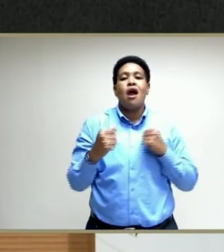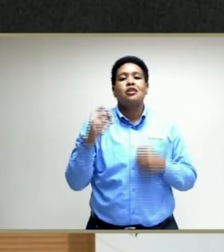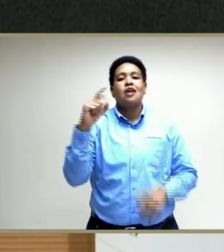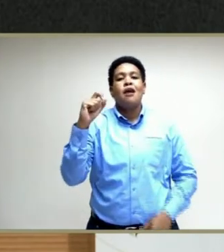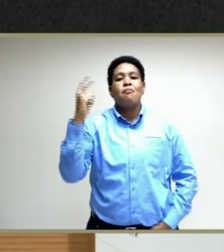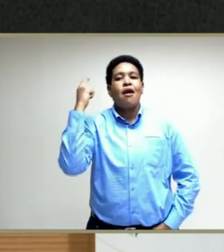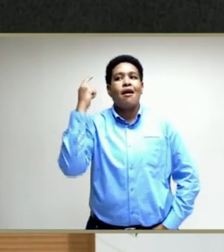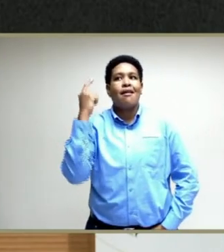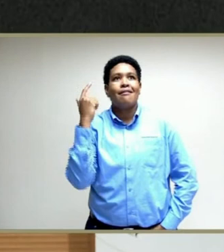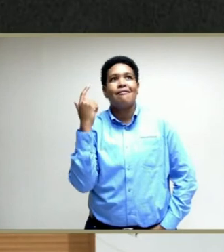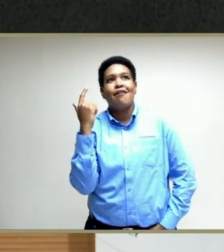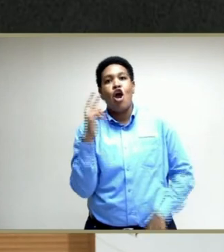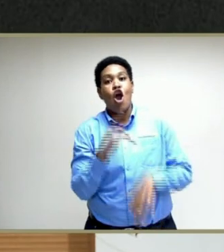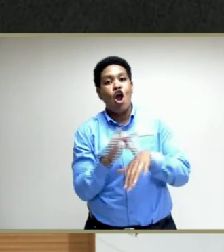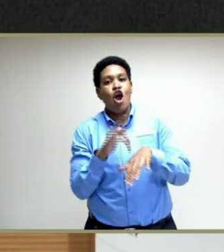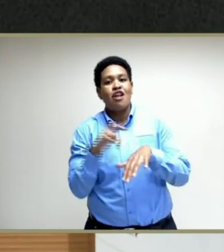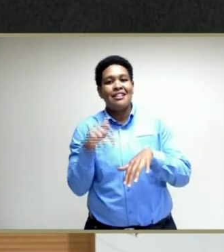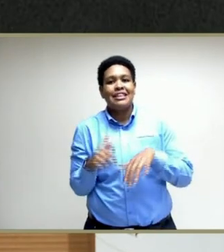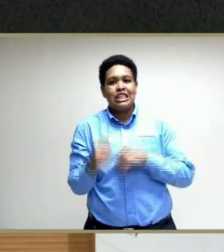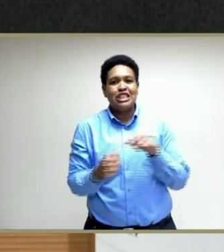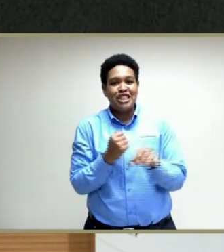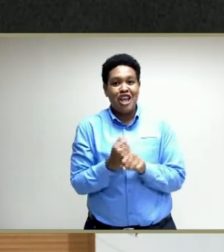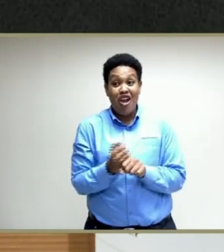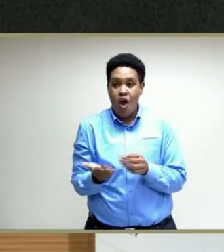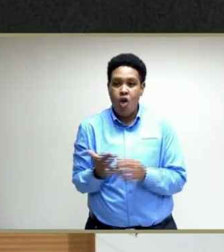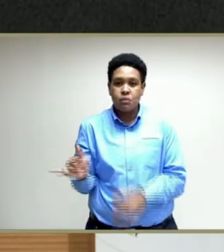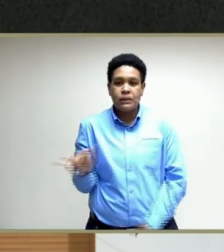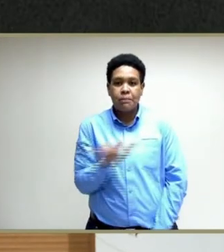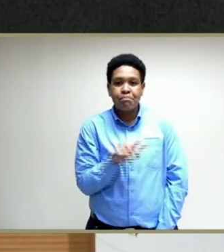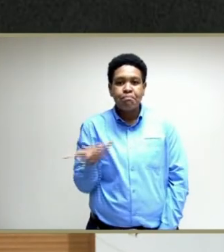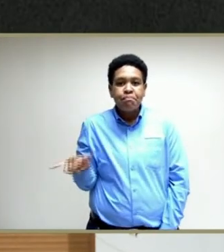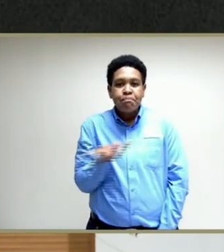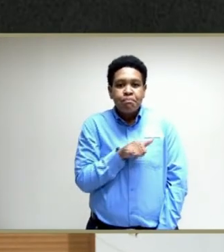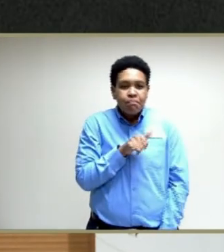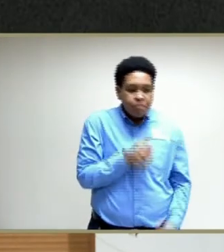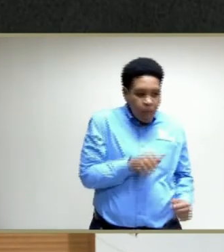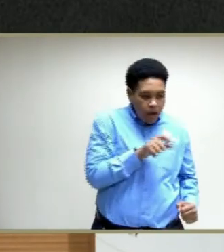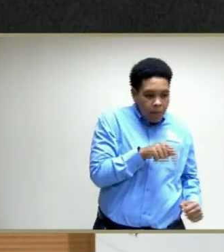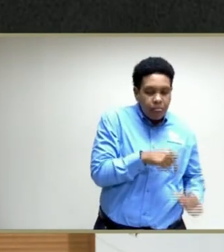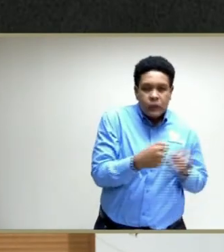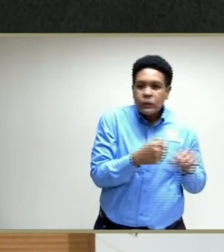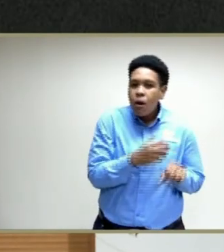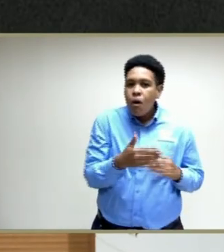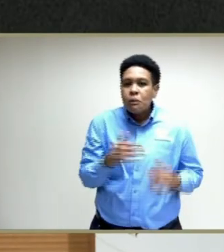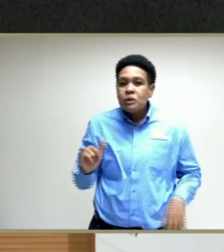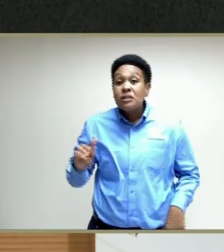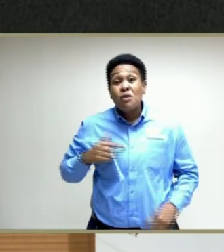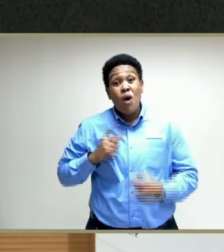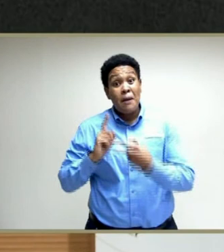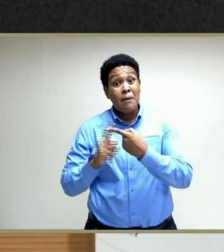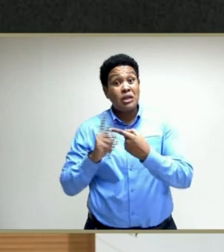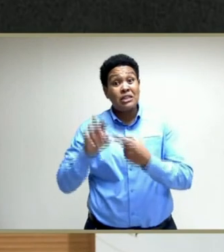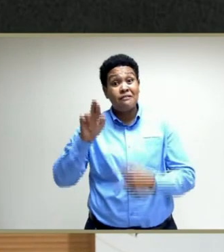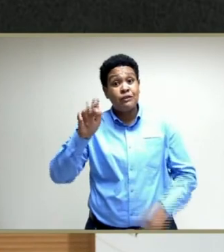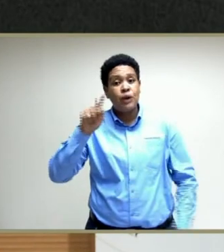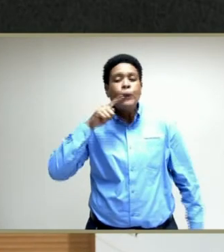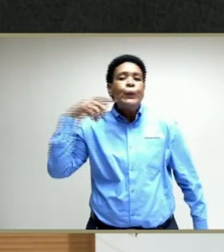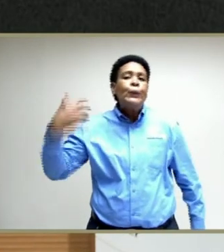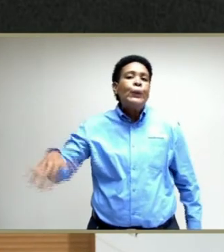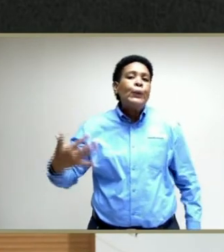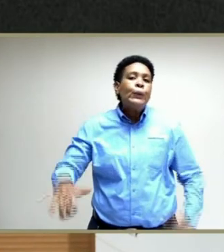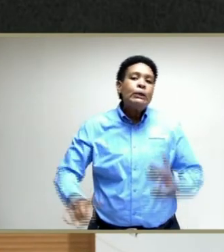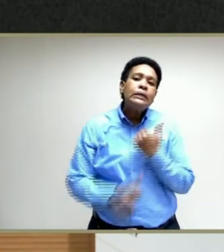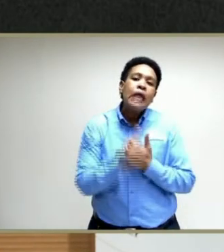earlier on in this year. So our positivity rate is dangerously high. Next.